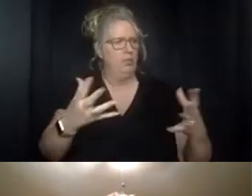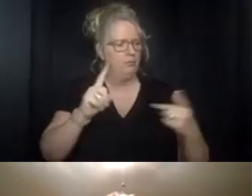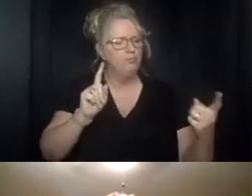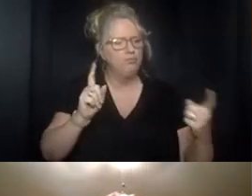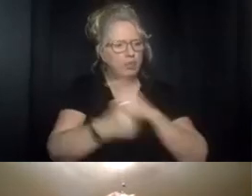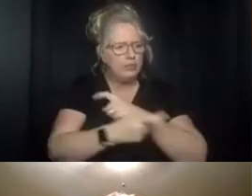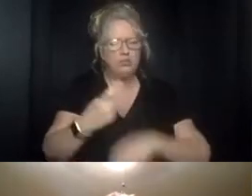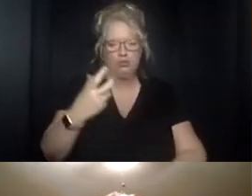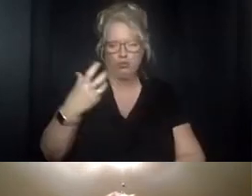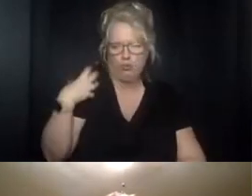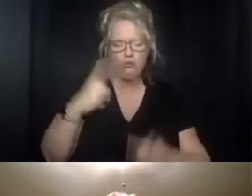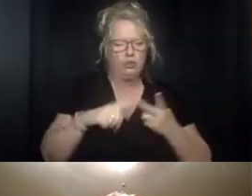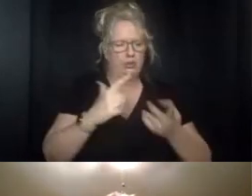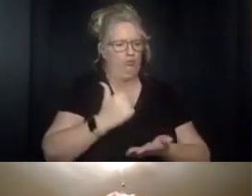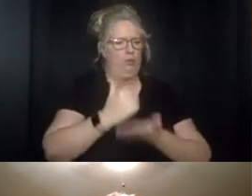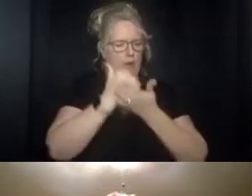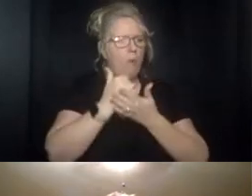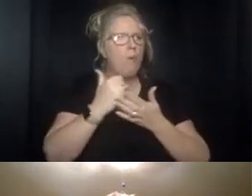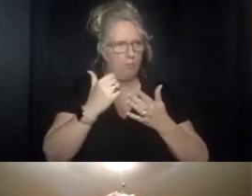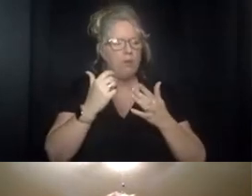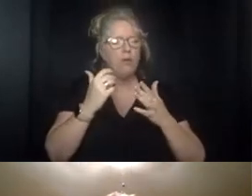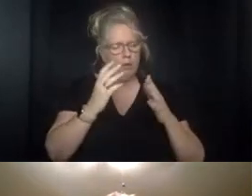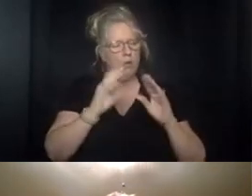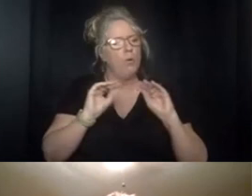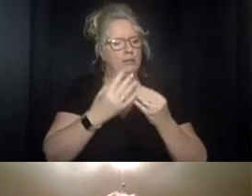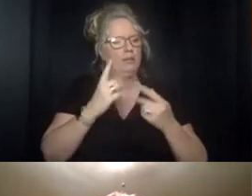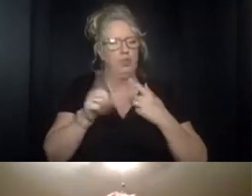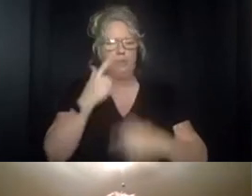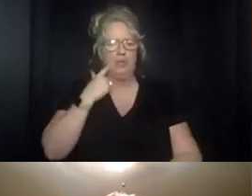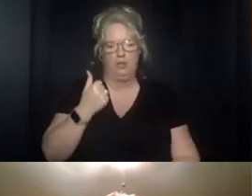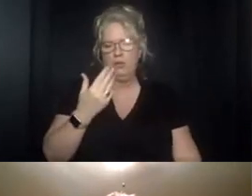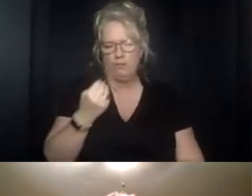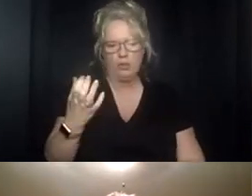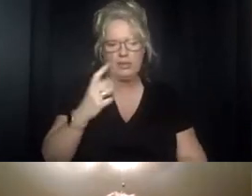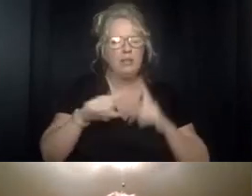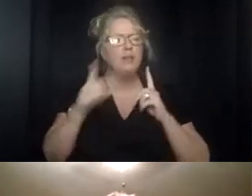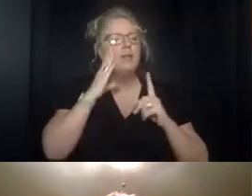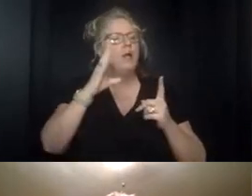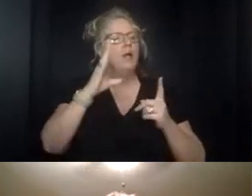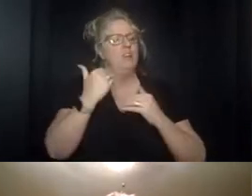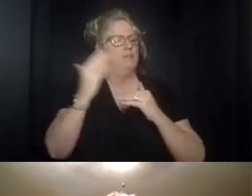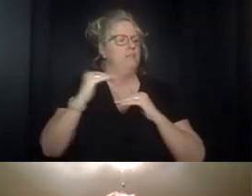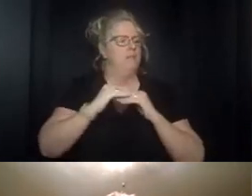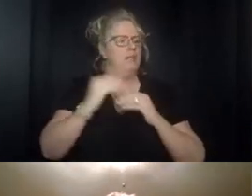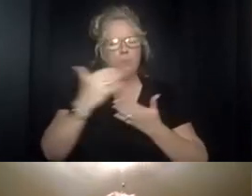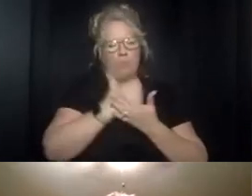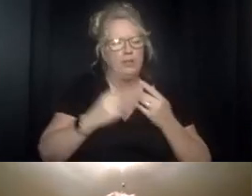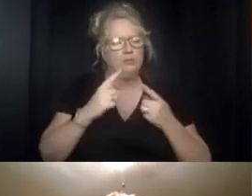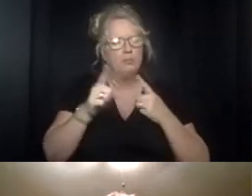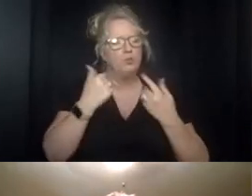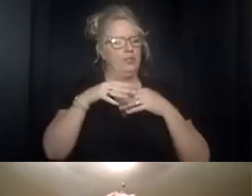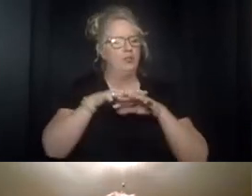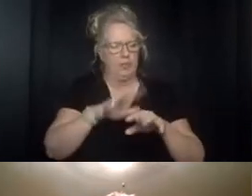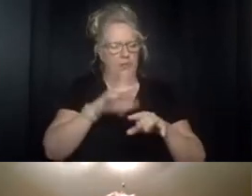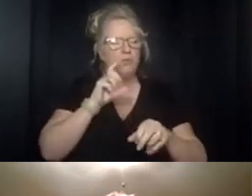coaching to help an organization transition their 14c subminimum wage program to a competitive integrated employment